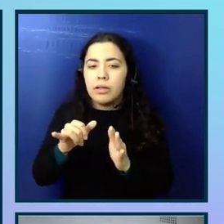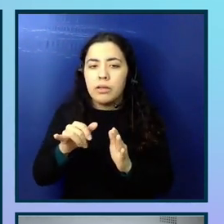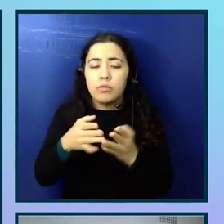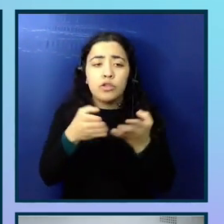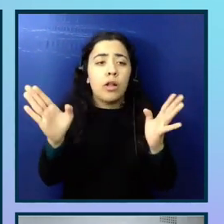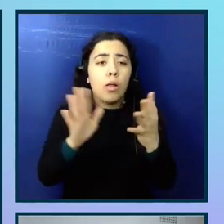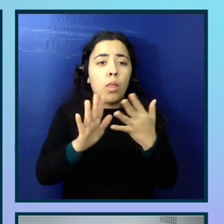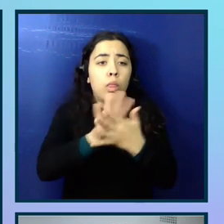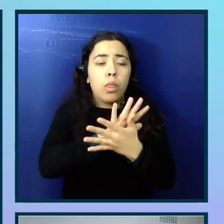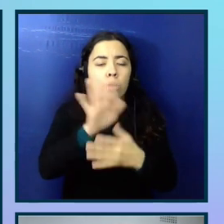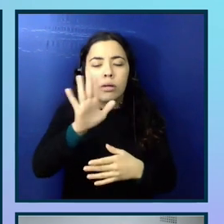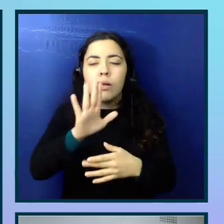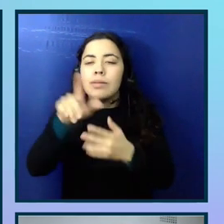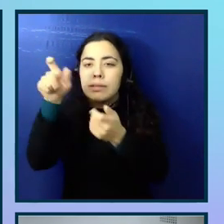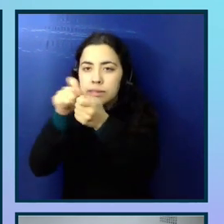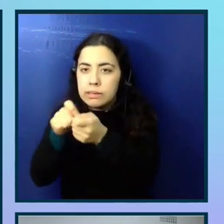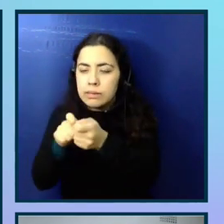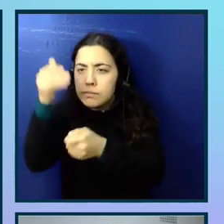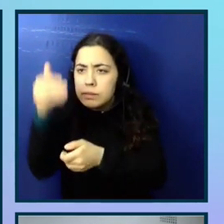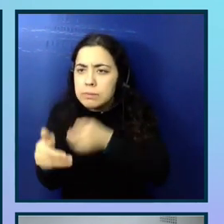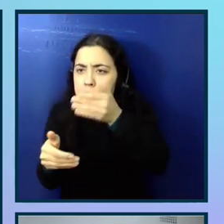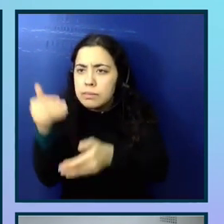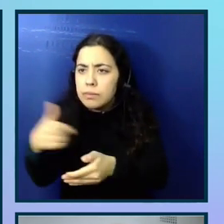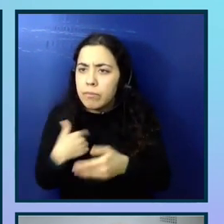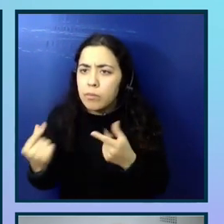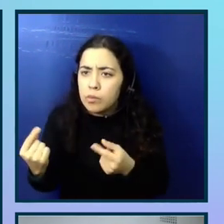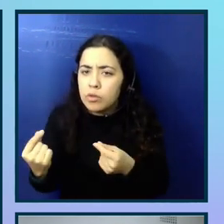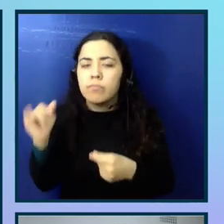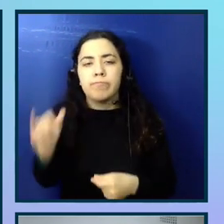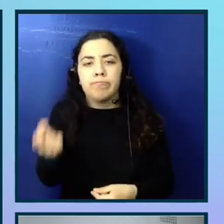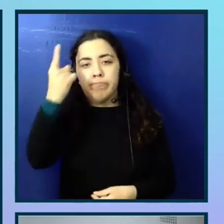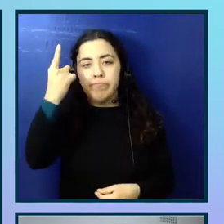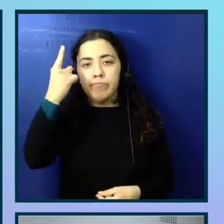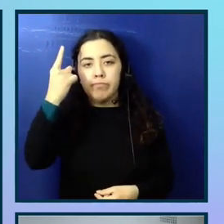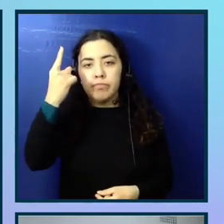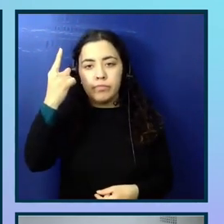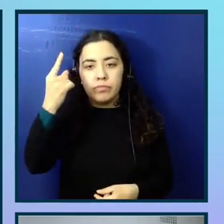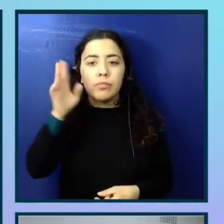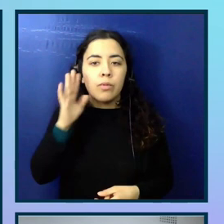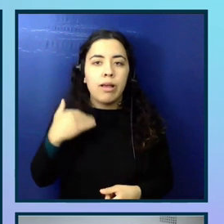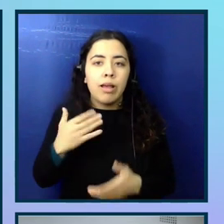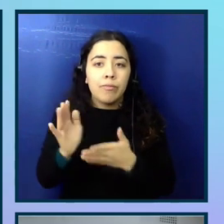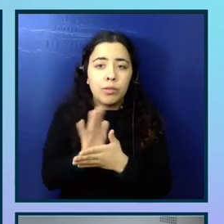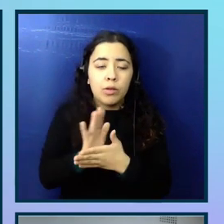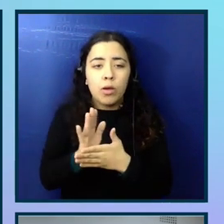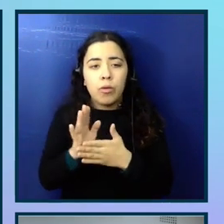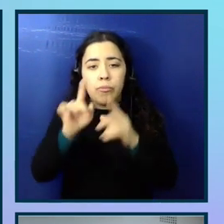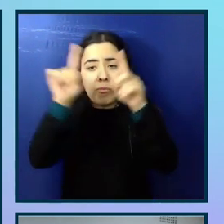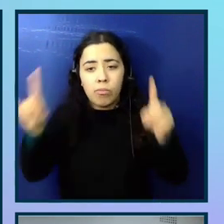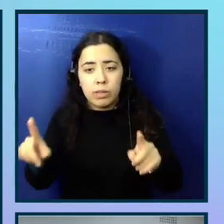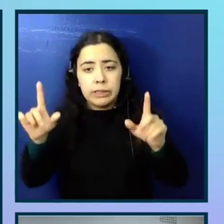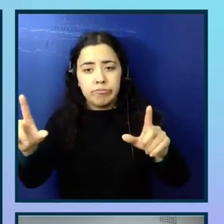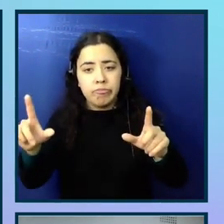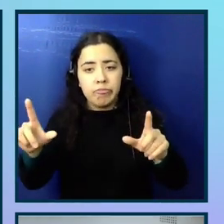issue for a keyboard only user. You would then have like a video or a screenshot. I do prefer like